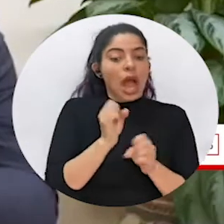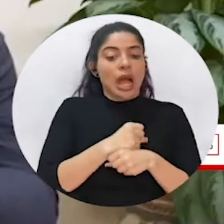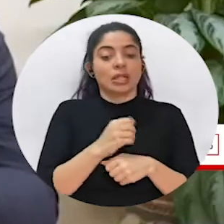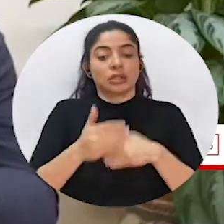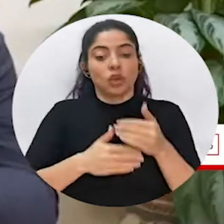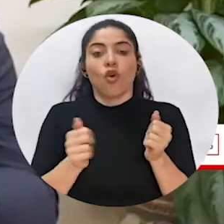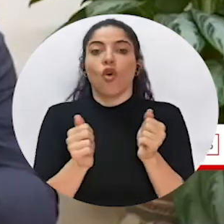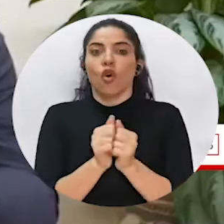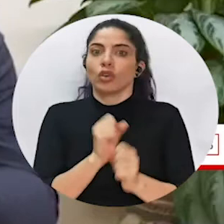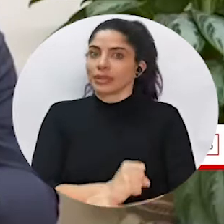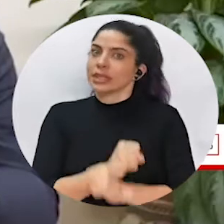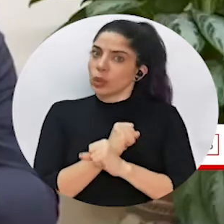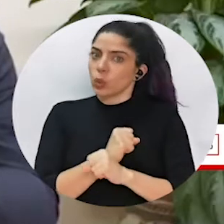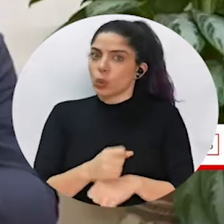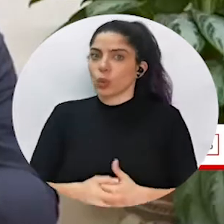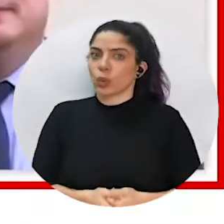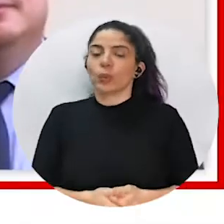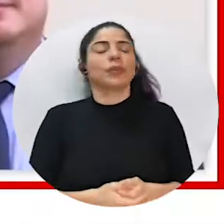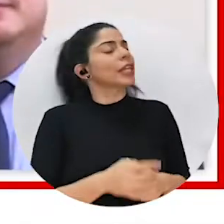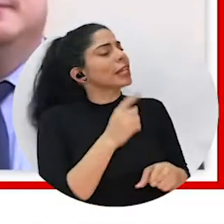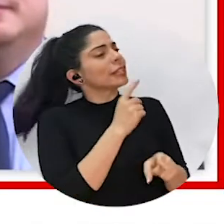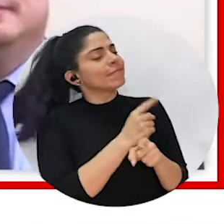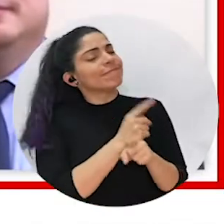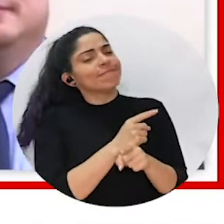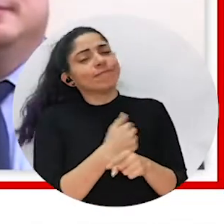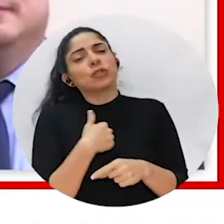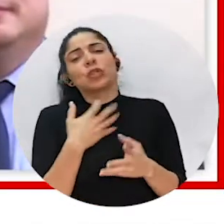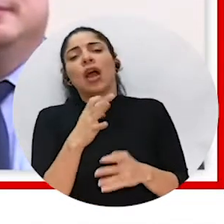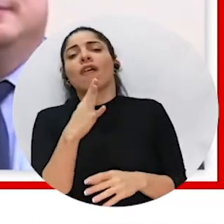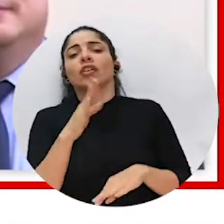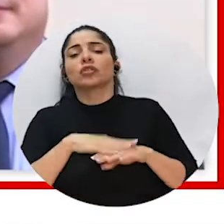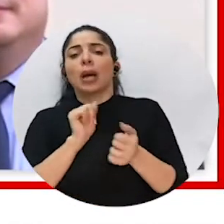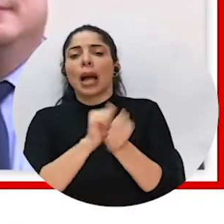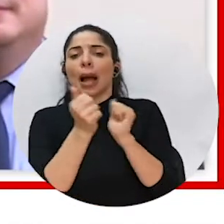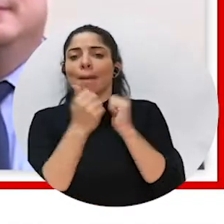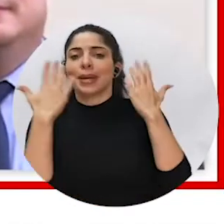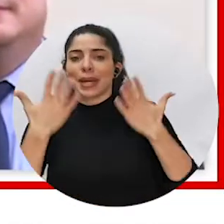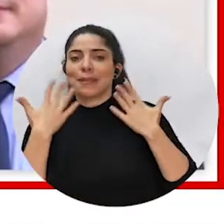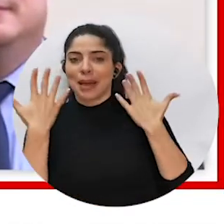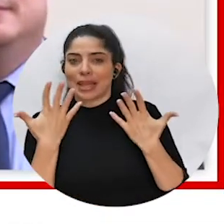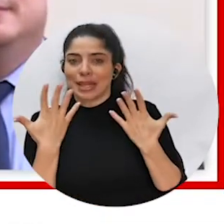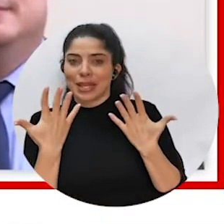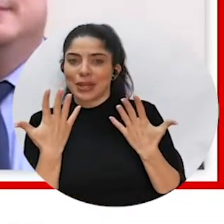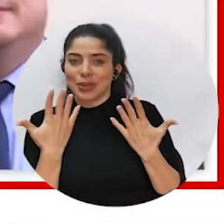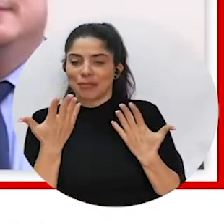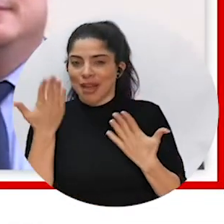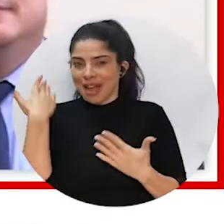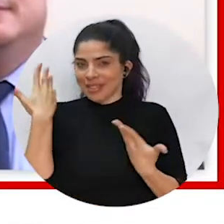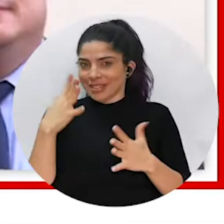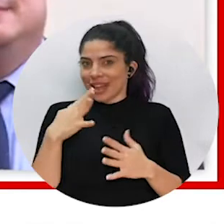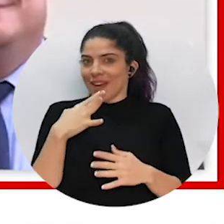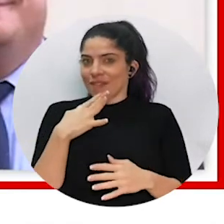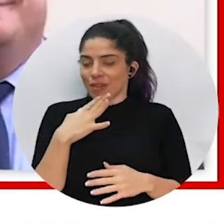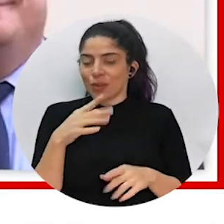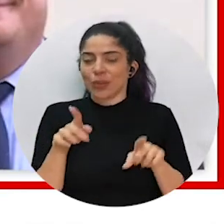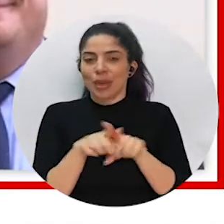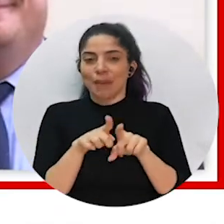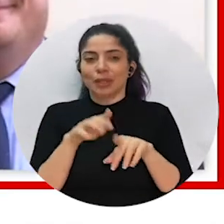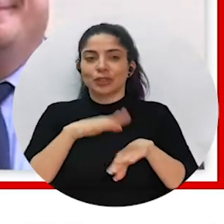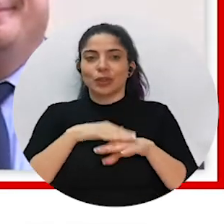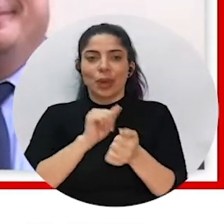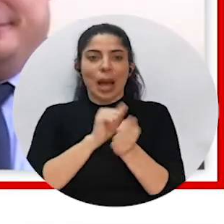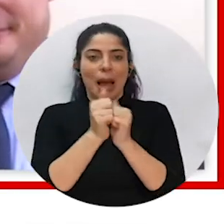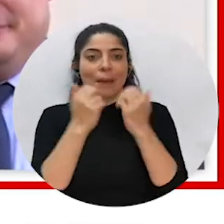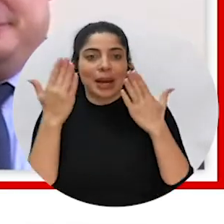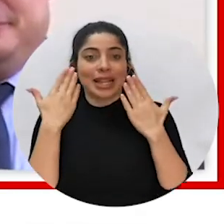to make it in a safe way. Right. Well, I want to talk about climate change. We've talked about climate before, and actually